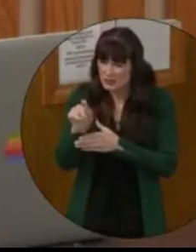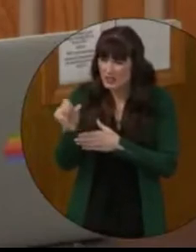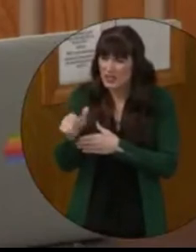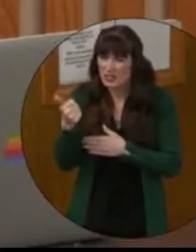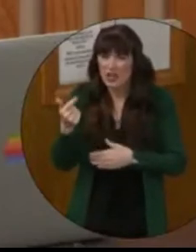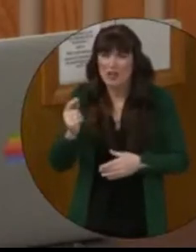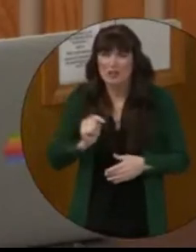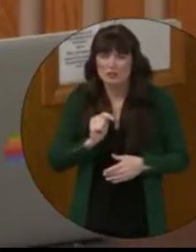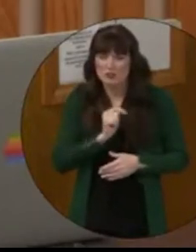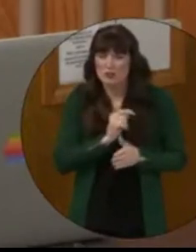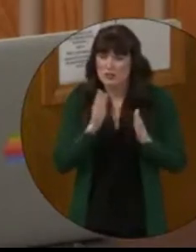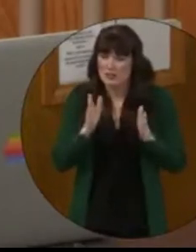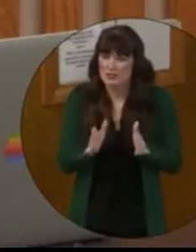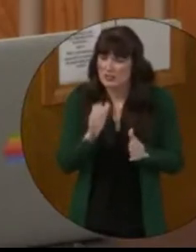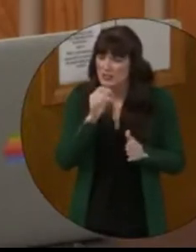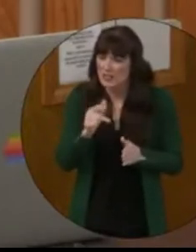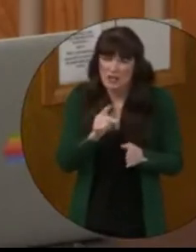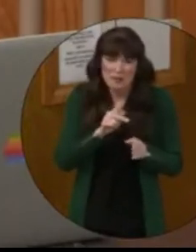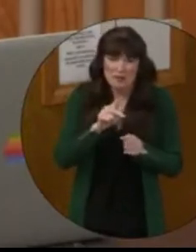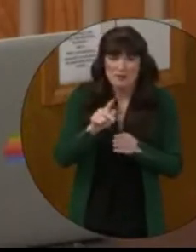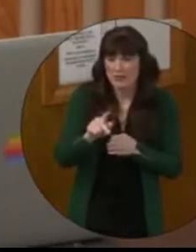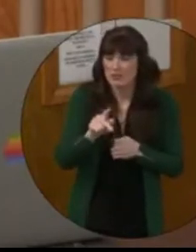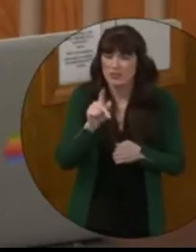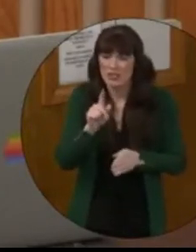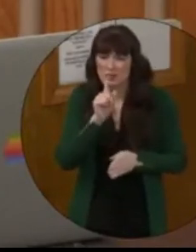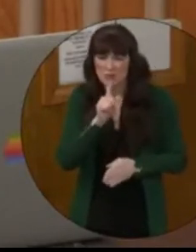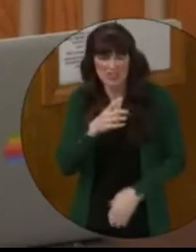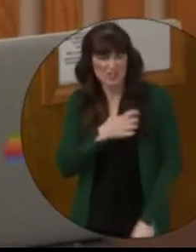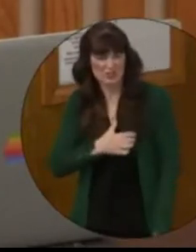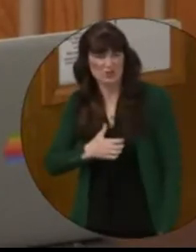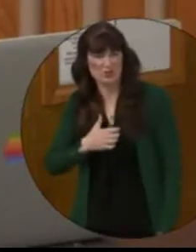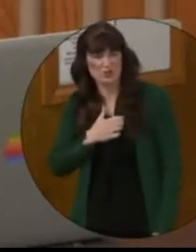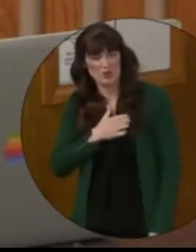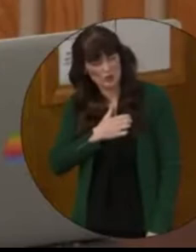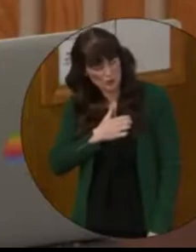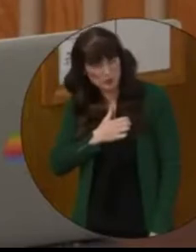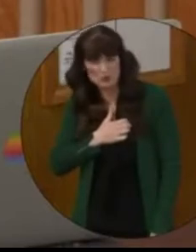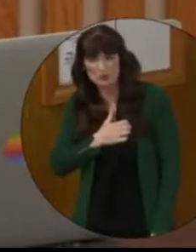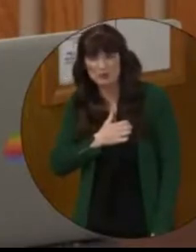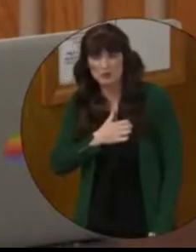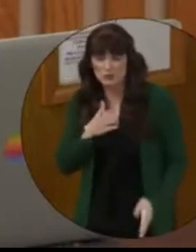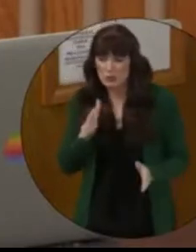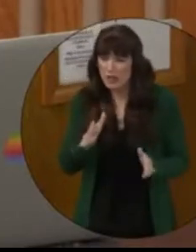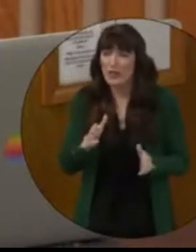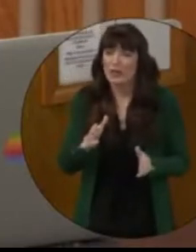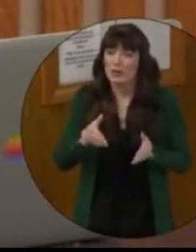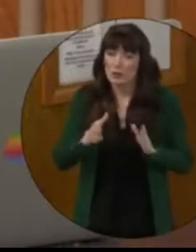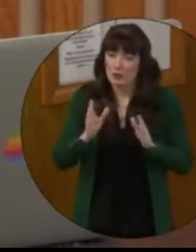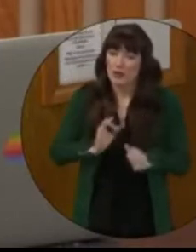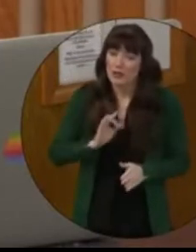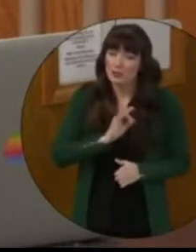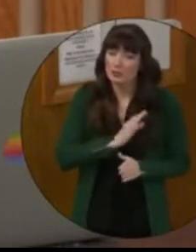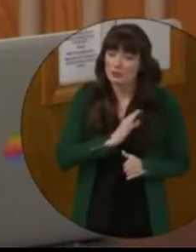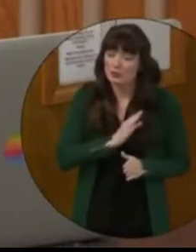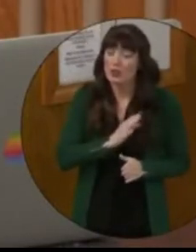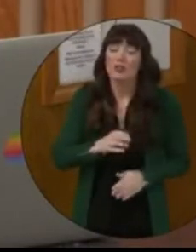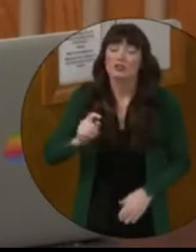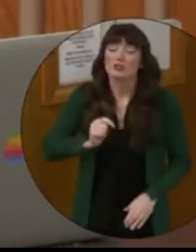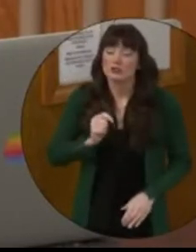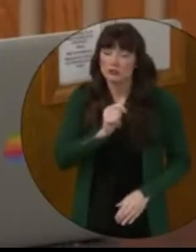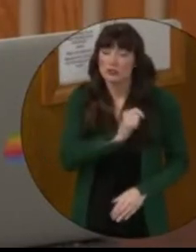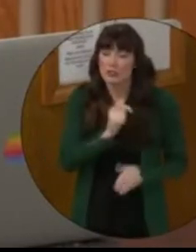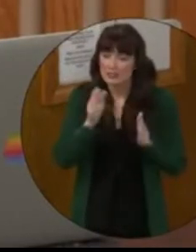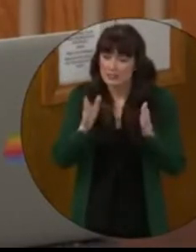trustee in a very unprofessional and gross manner. You allowed Trustee Ford to present a slideshow presentation